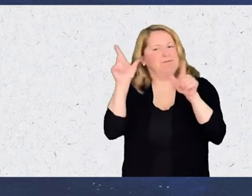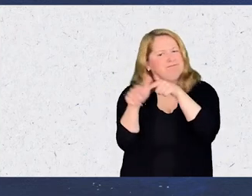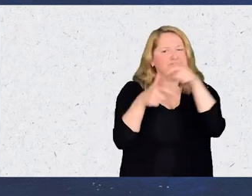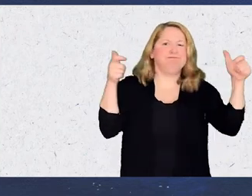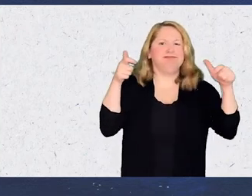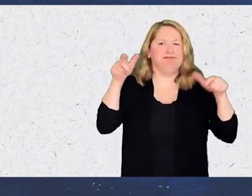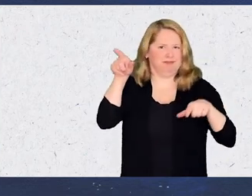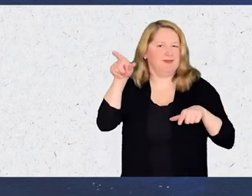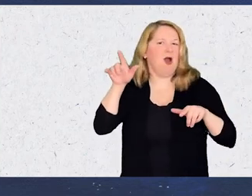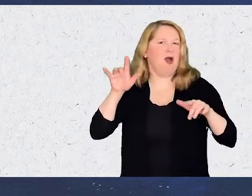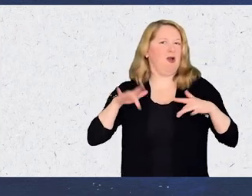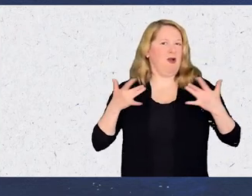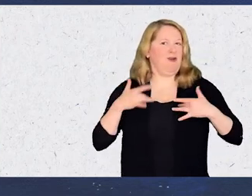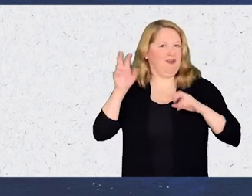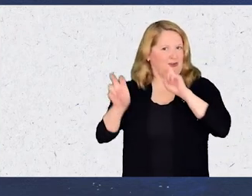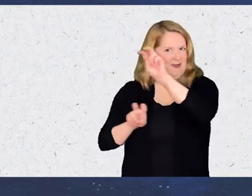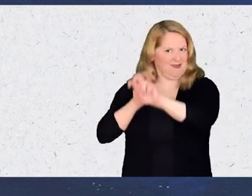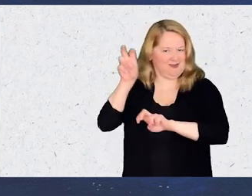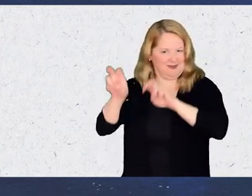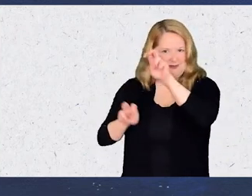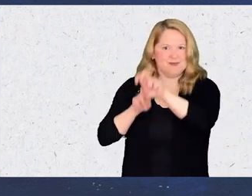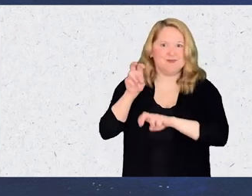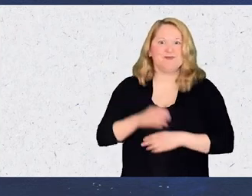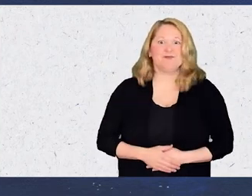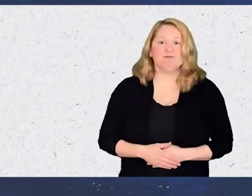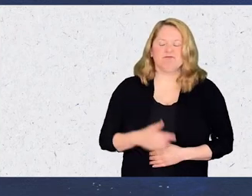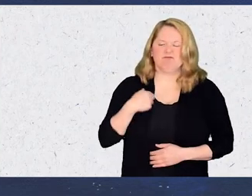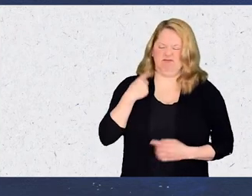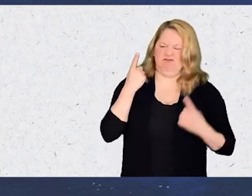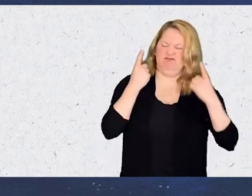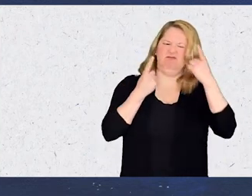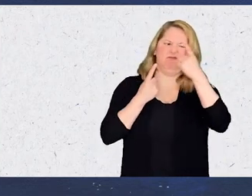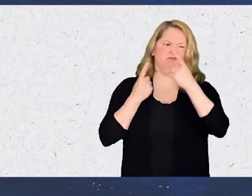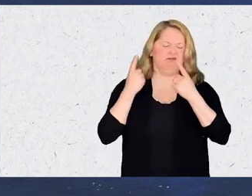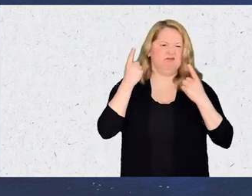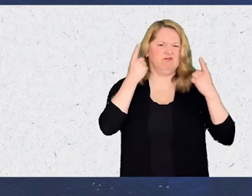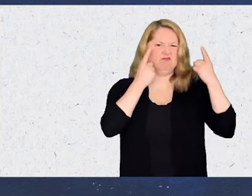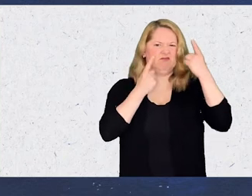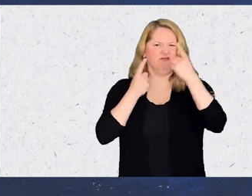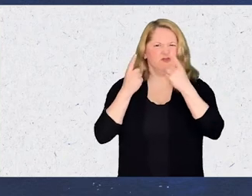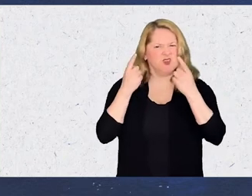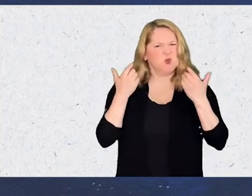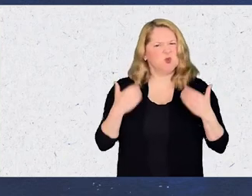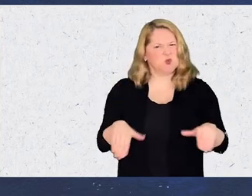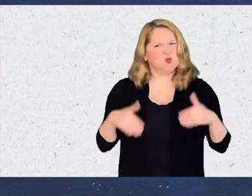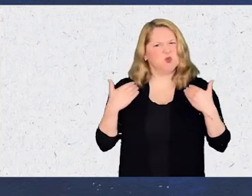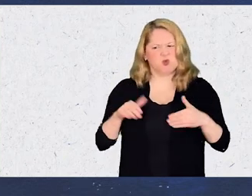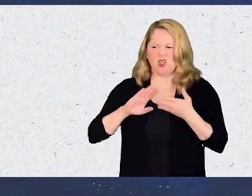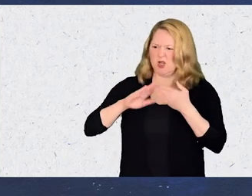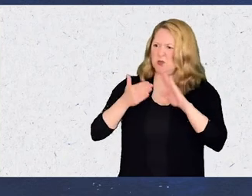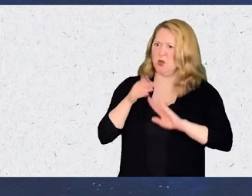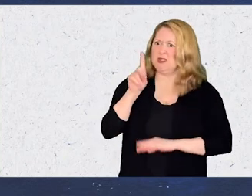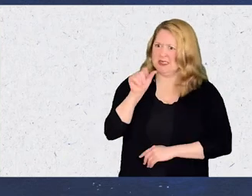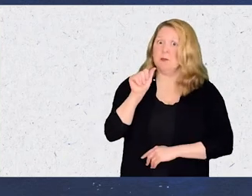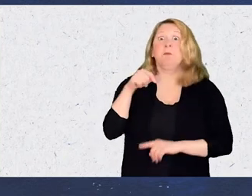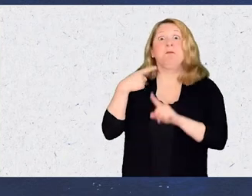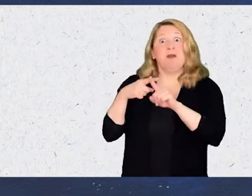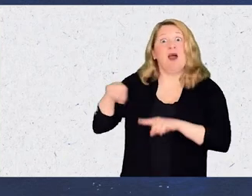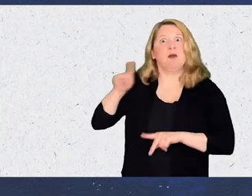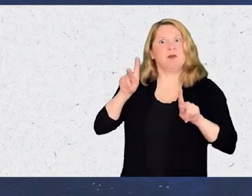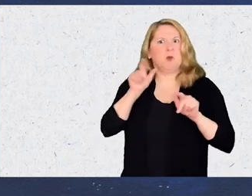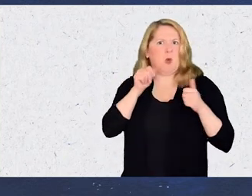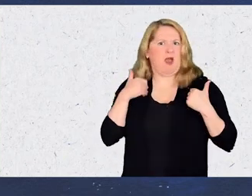a University-wide Carnival event I couldn't help But think about How the disabled